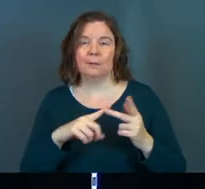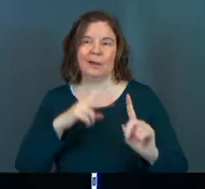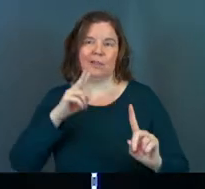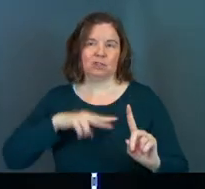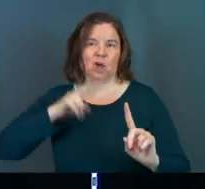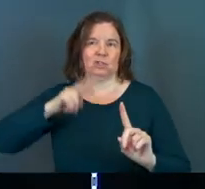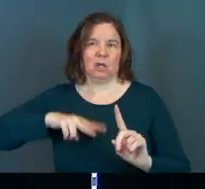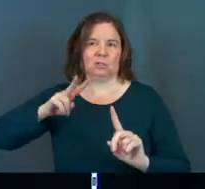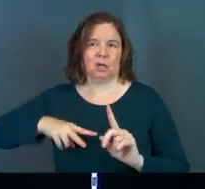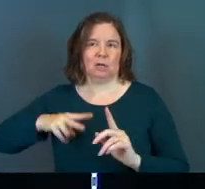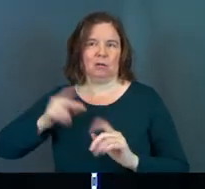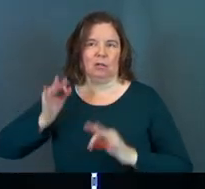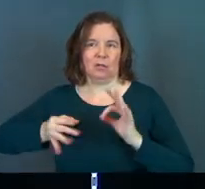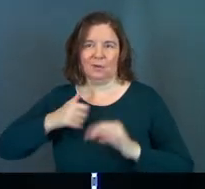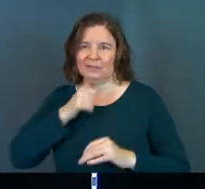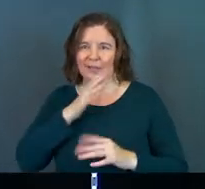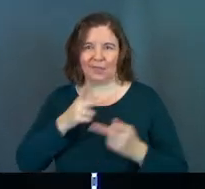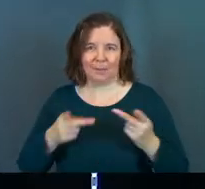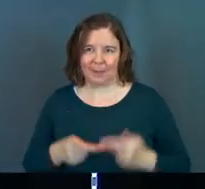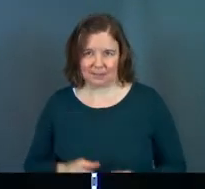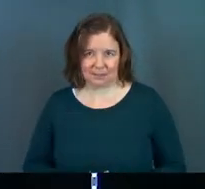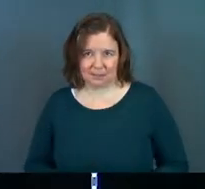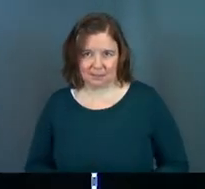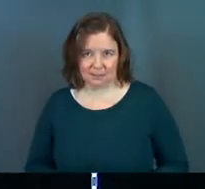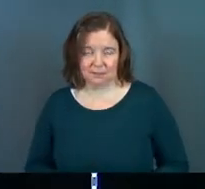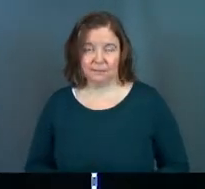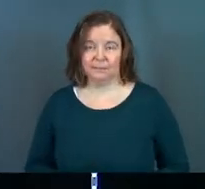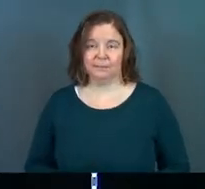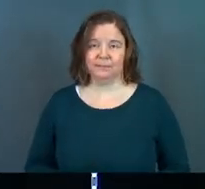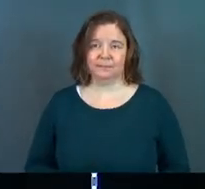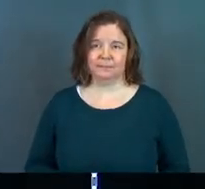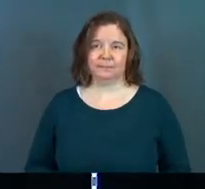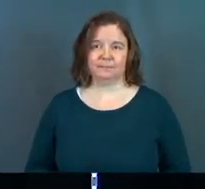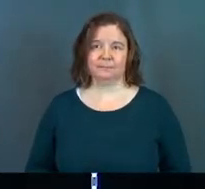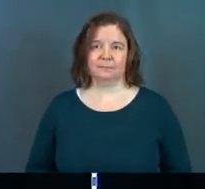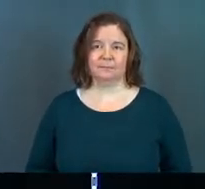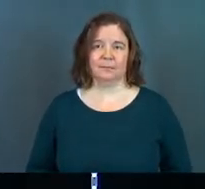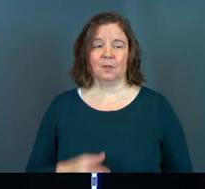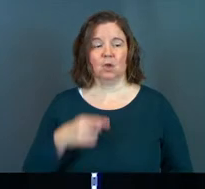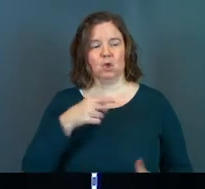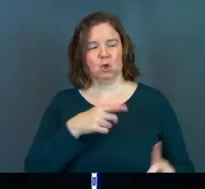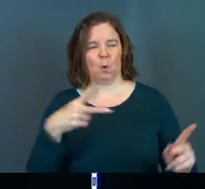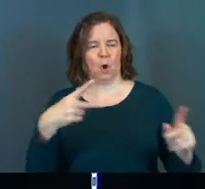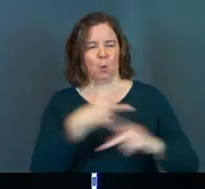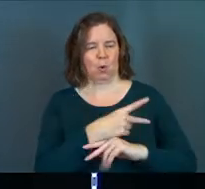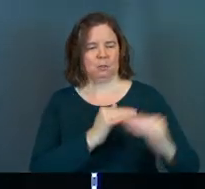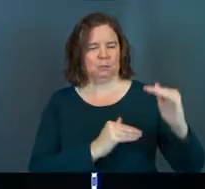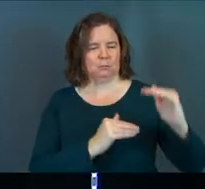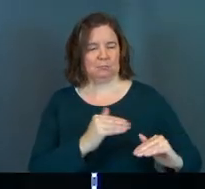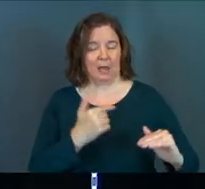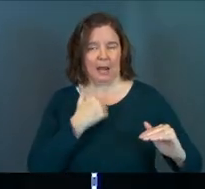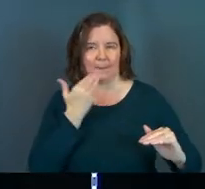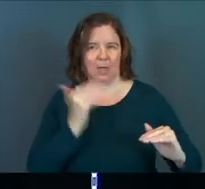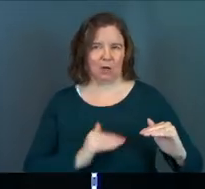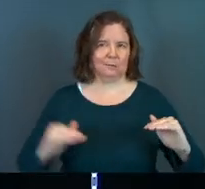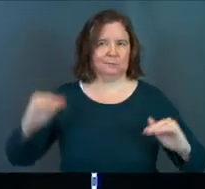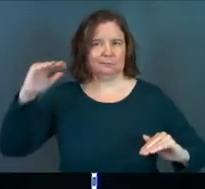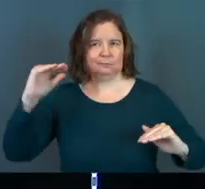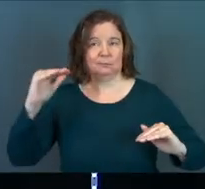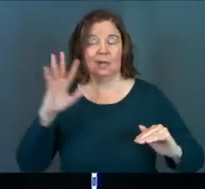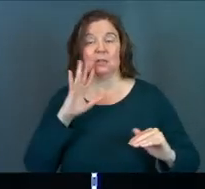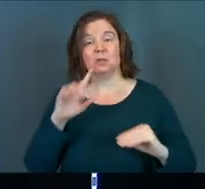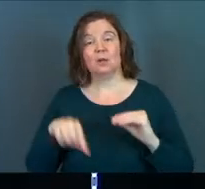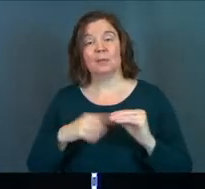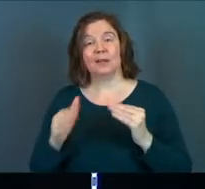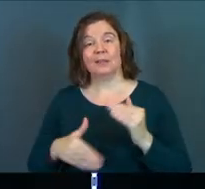judge, judge when it's not their place. You are way worse and I am better than. This is also like he talks